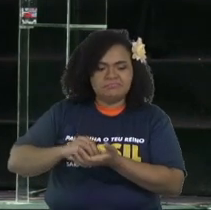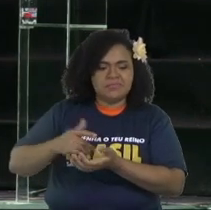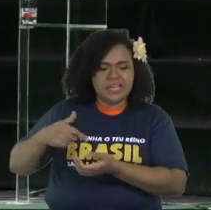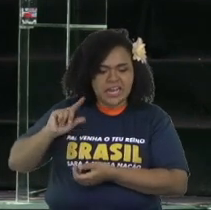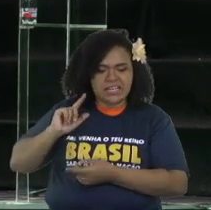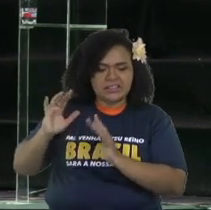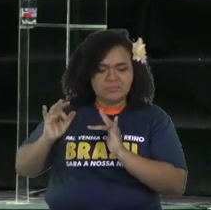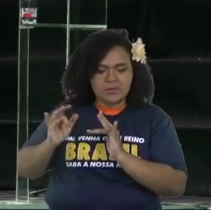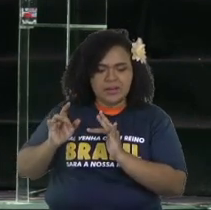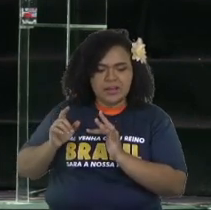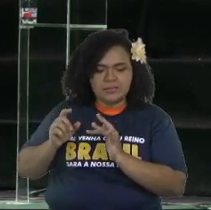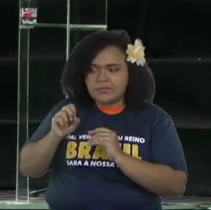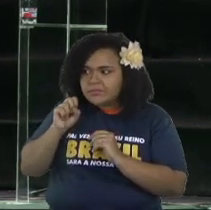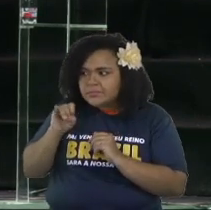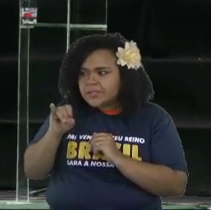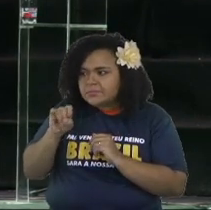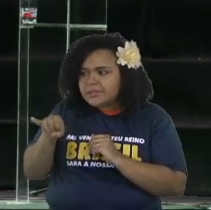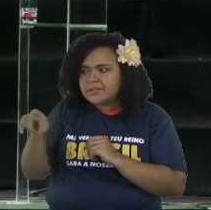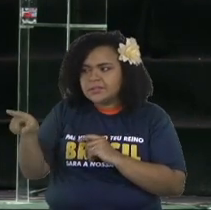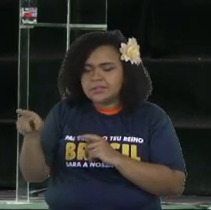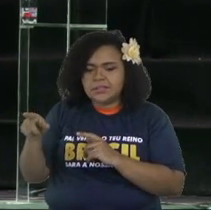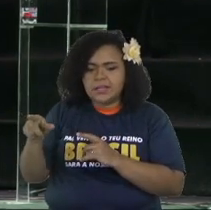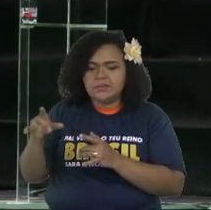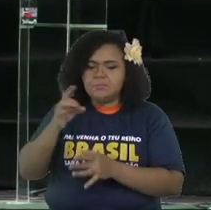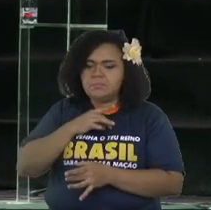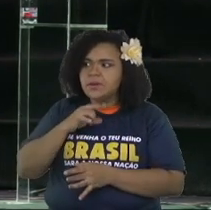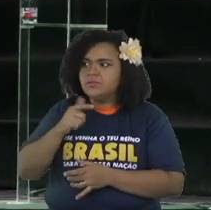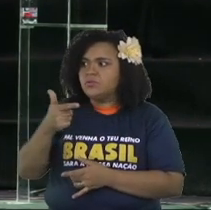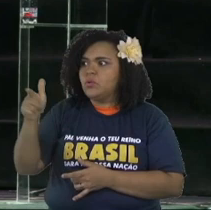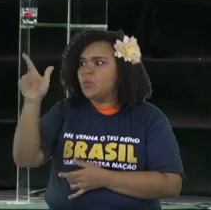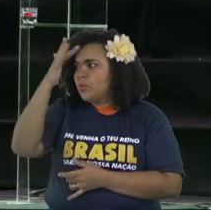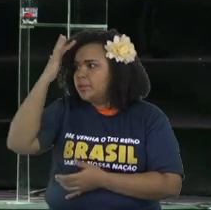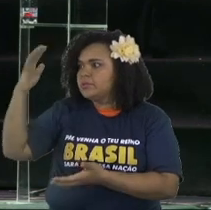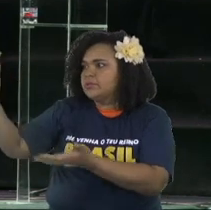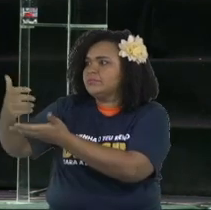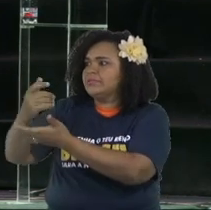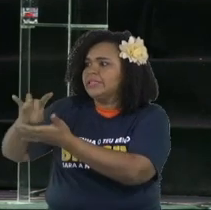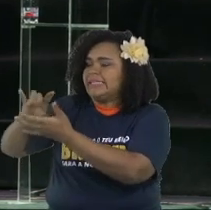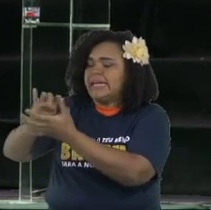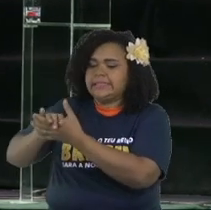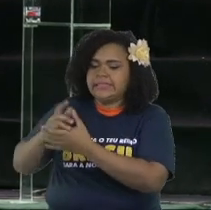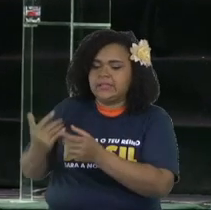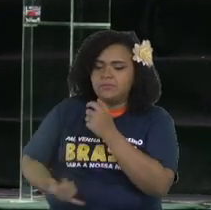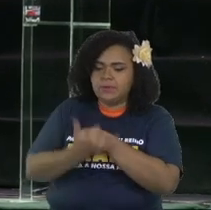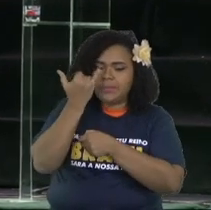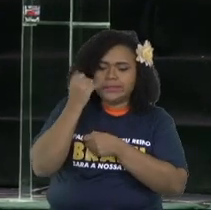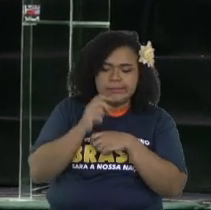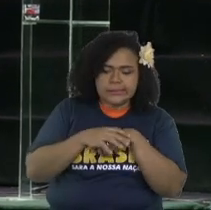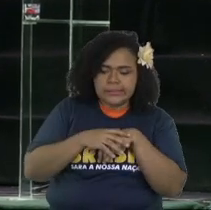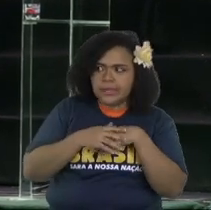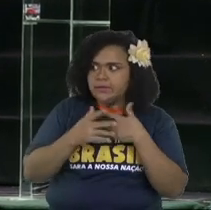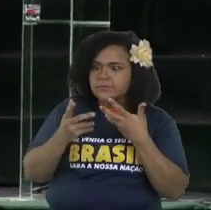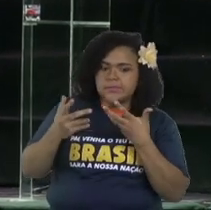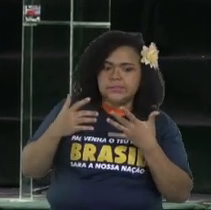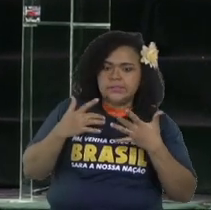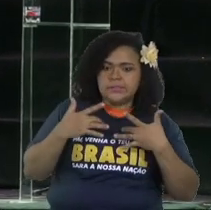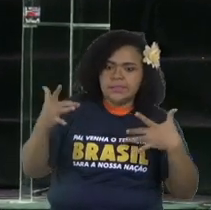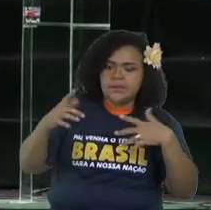on her when you were afraid of her getting married with another man man